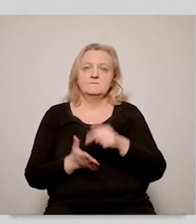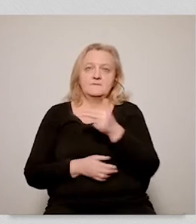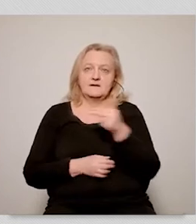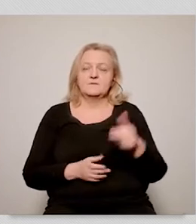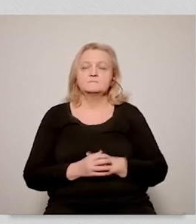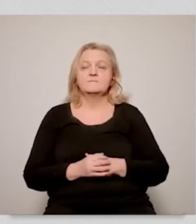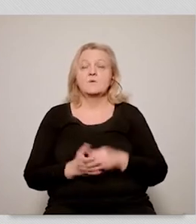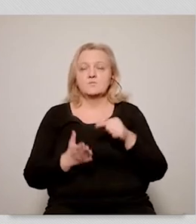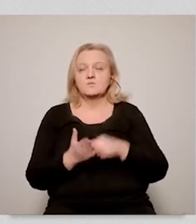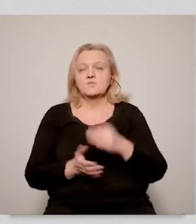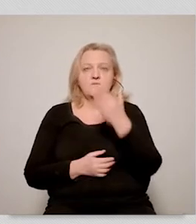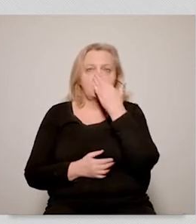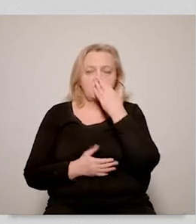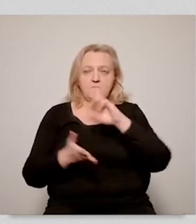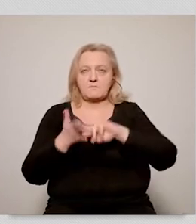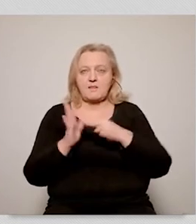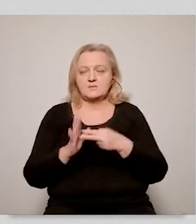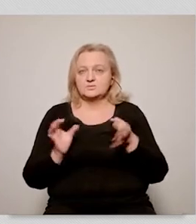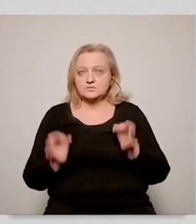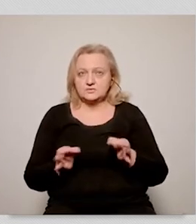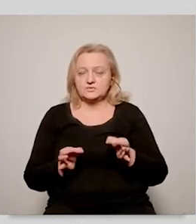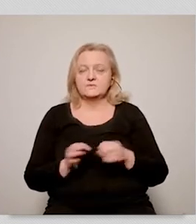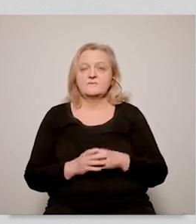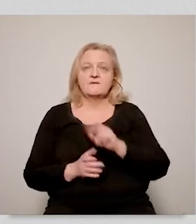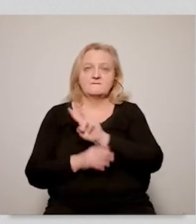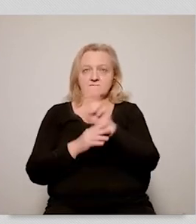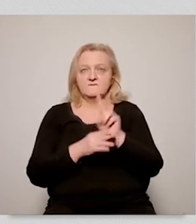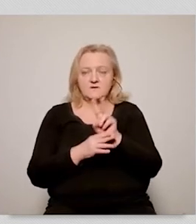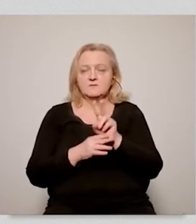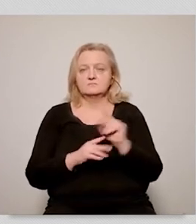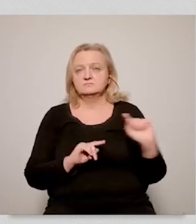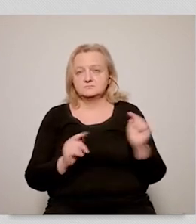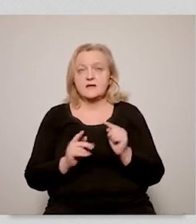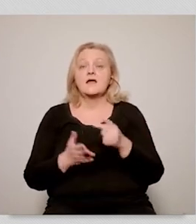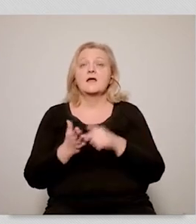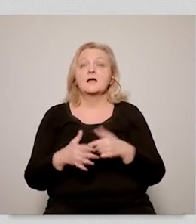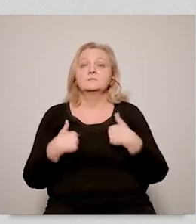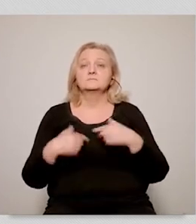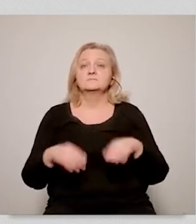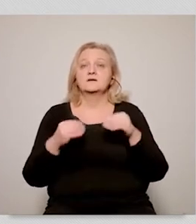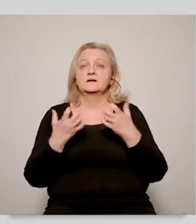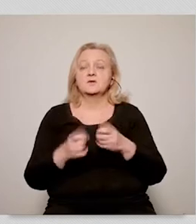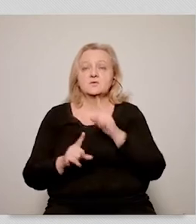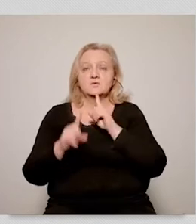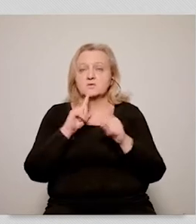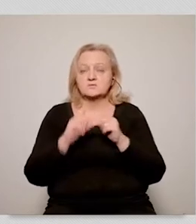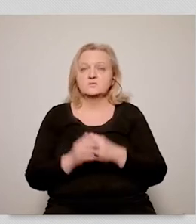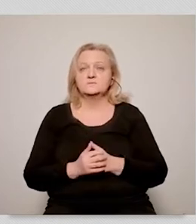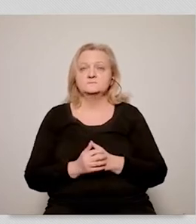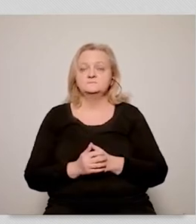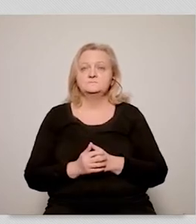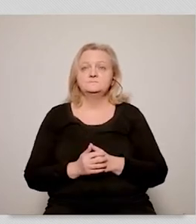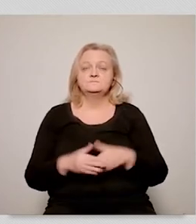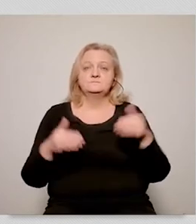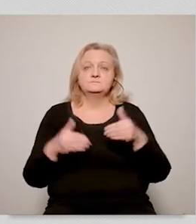regard to the implementation of the European Green Deal at the EU level. So that's the